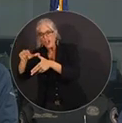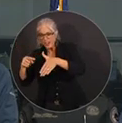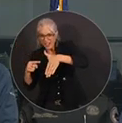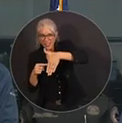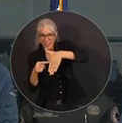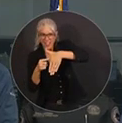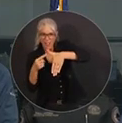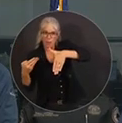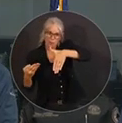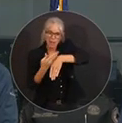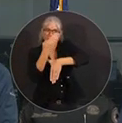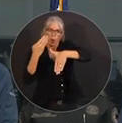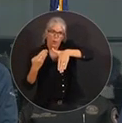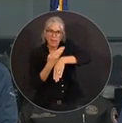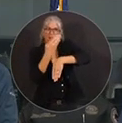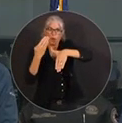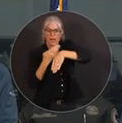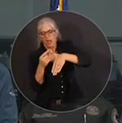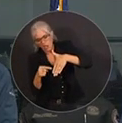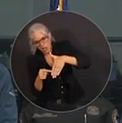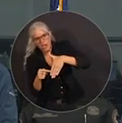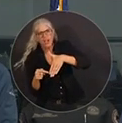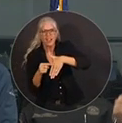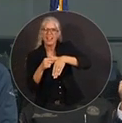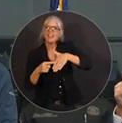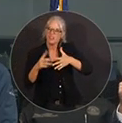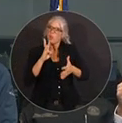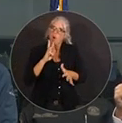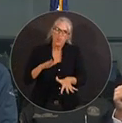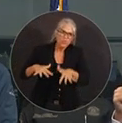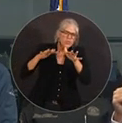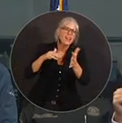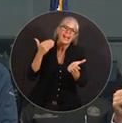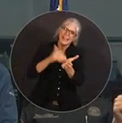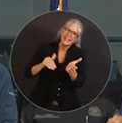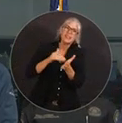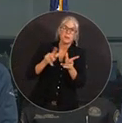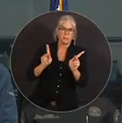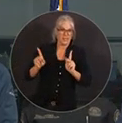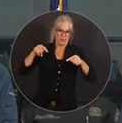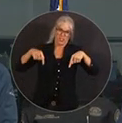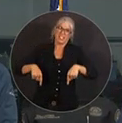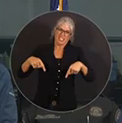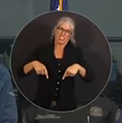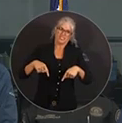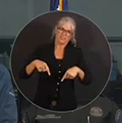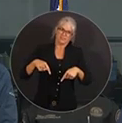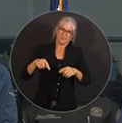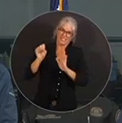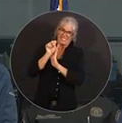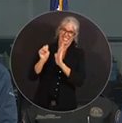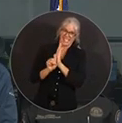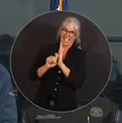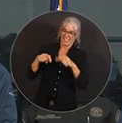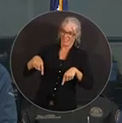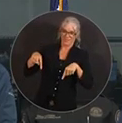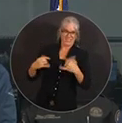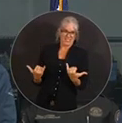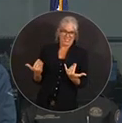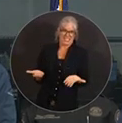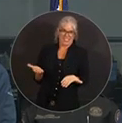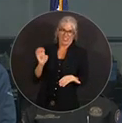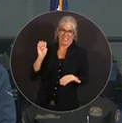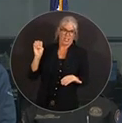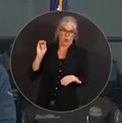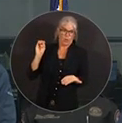that saw significant storm surge. But here we are, I can tell you, the folks back here at the state EOC, I mean, this has been going on now for